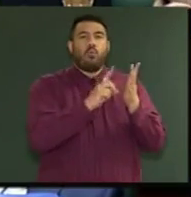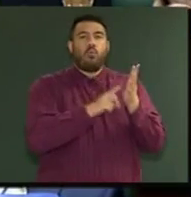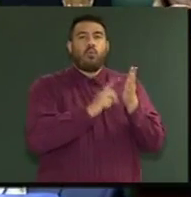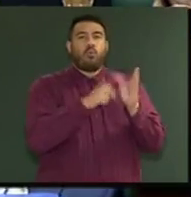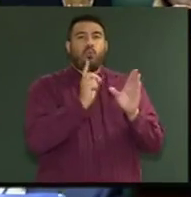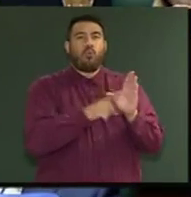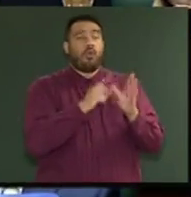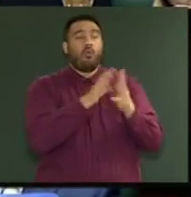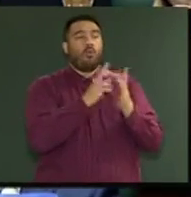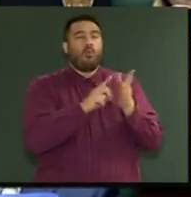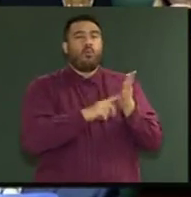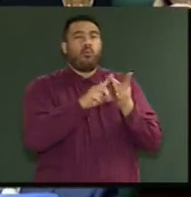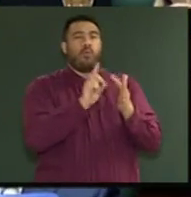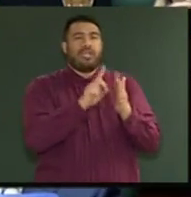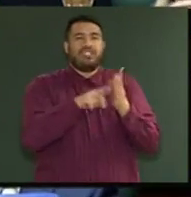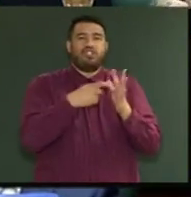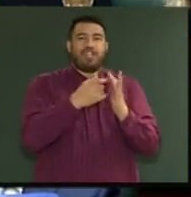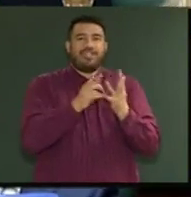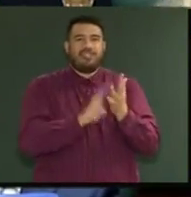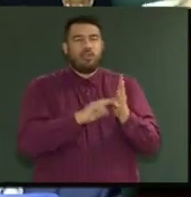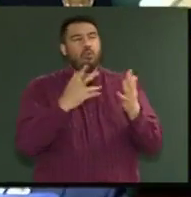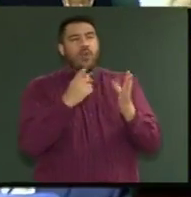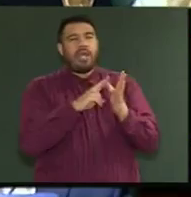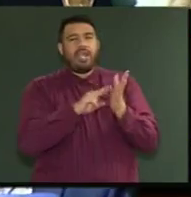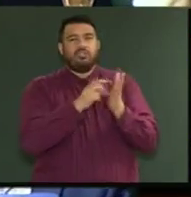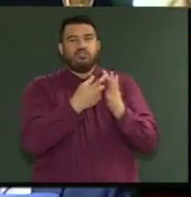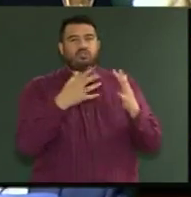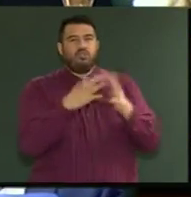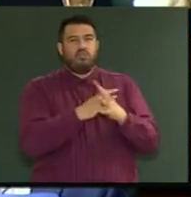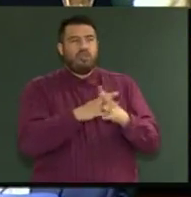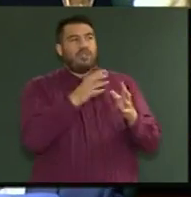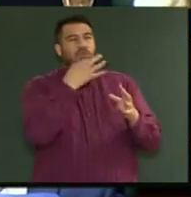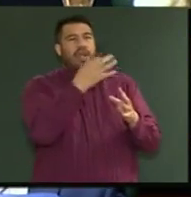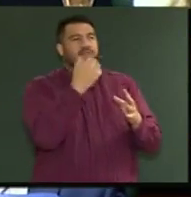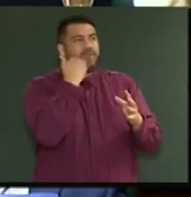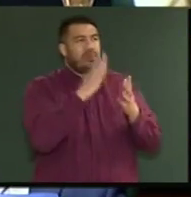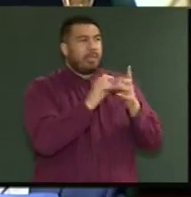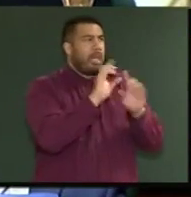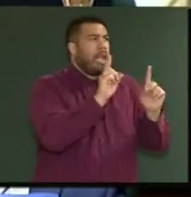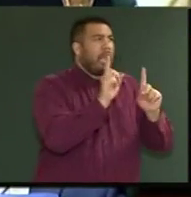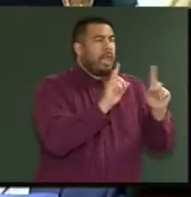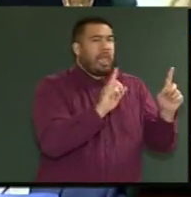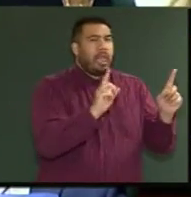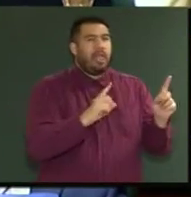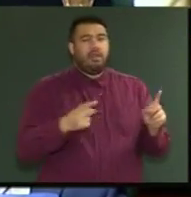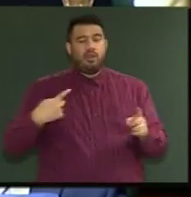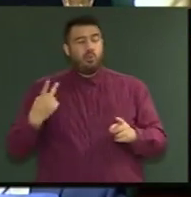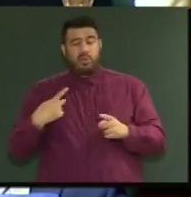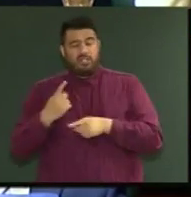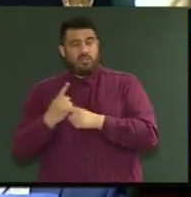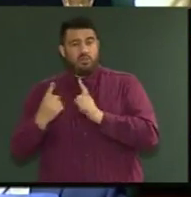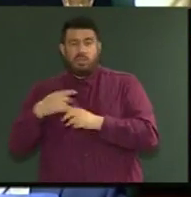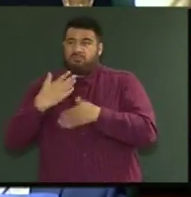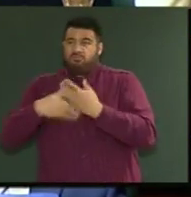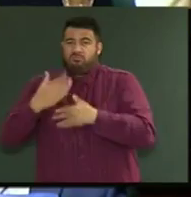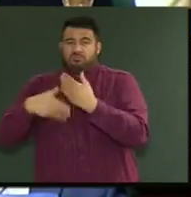Or Andrew. Either way, they've got to ask somebody. Not like you and mine. No, that's right. Back off, back off, get down the back.